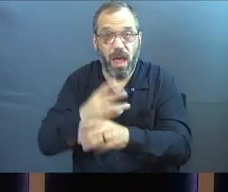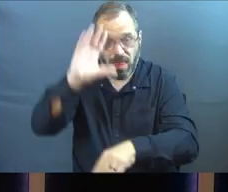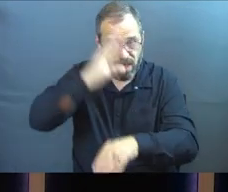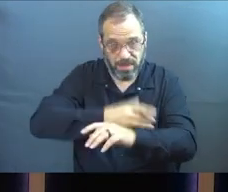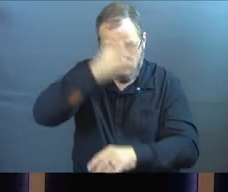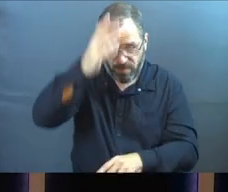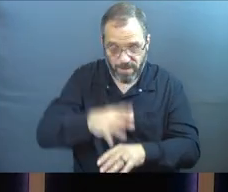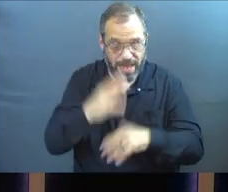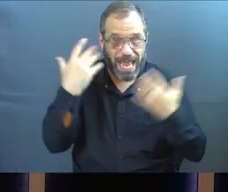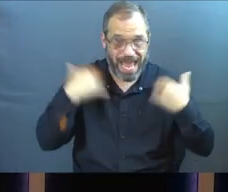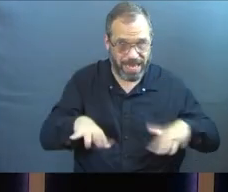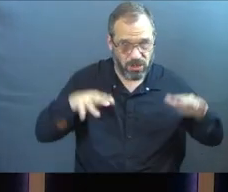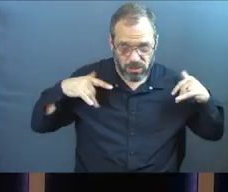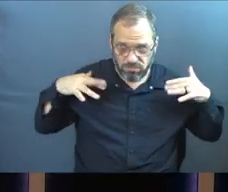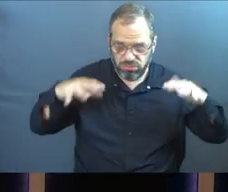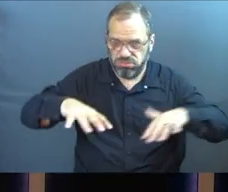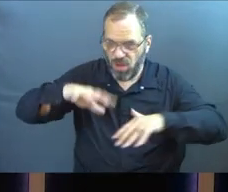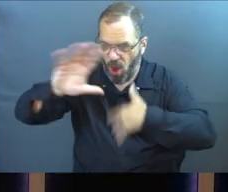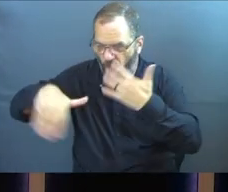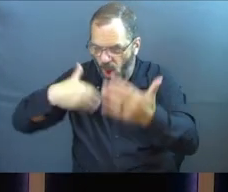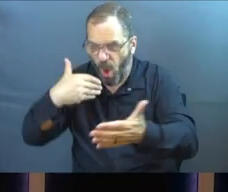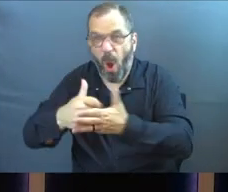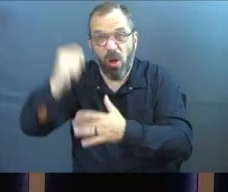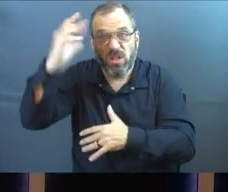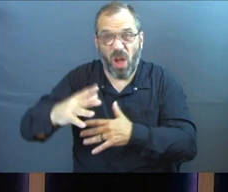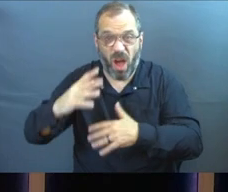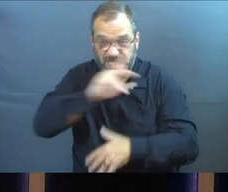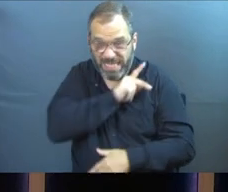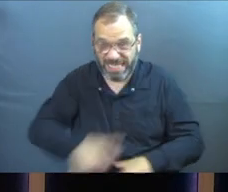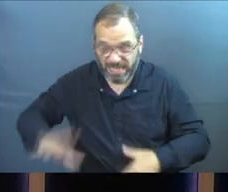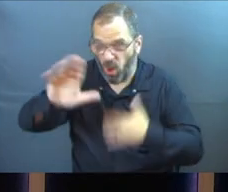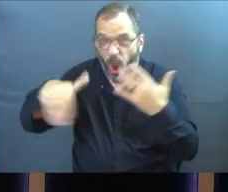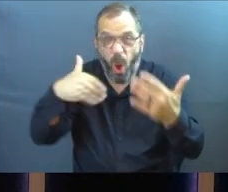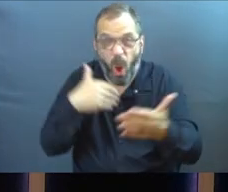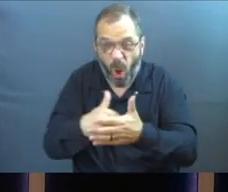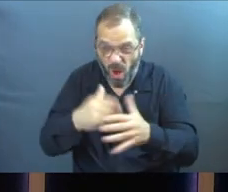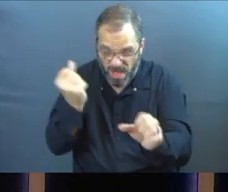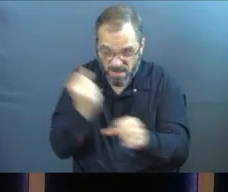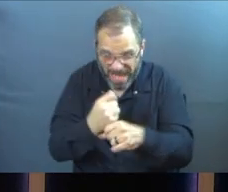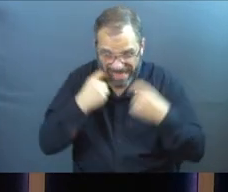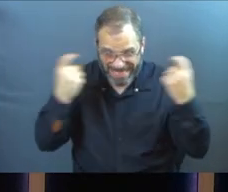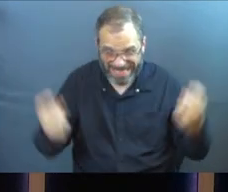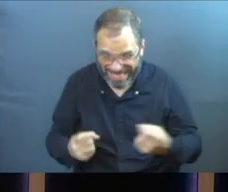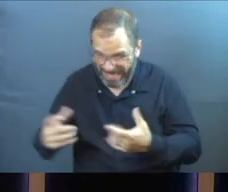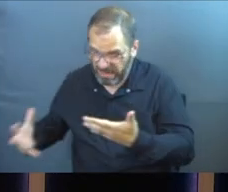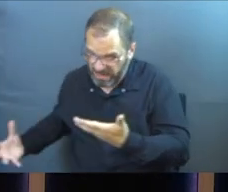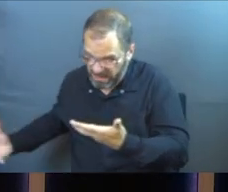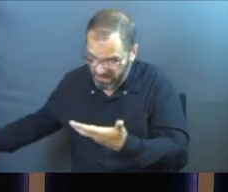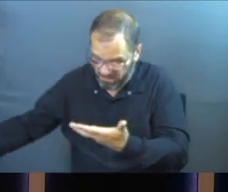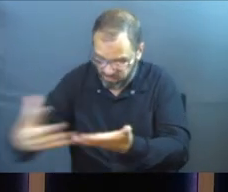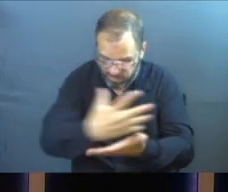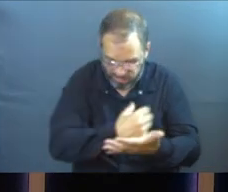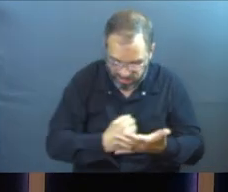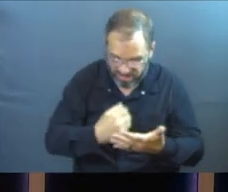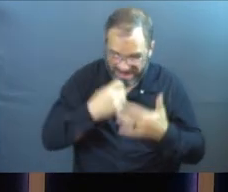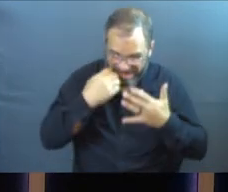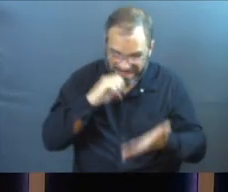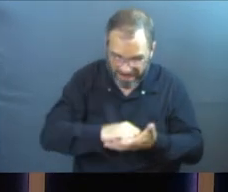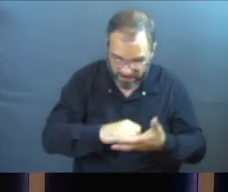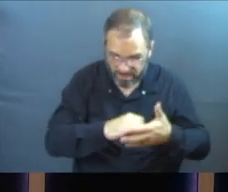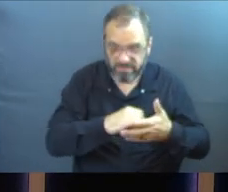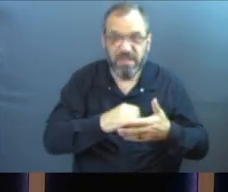son of man will send his angels and they will remove from God's kingdom everything that causes sin and all who do evil